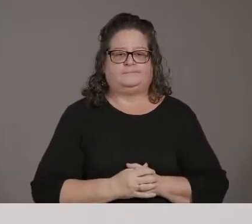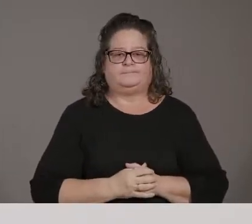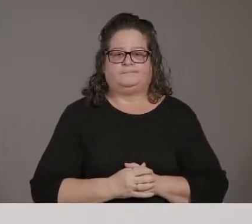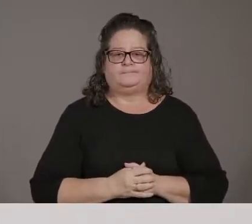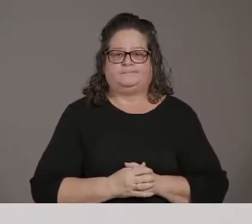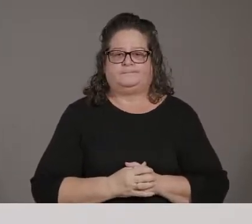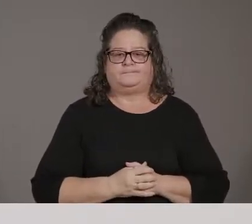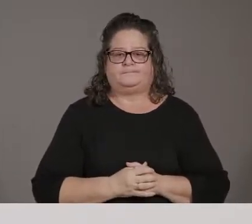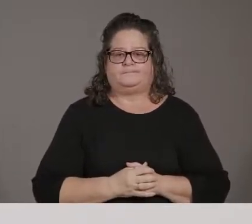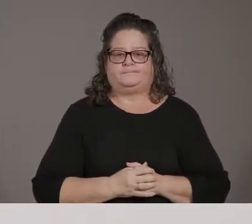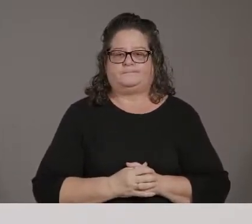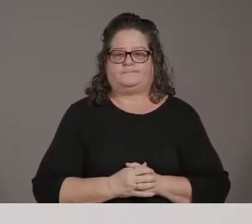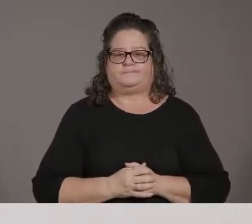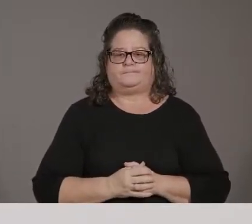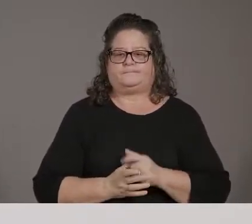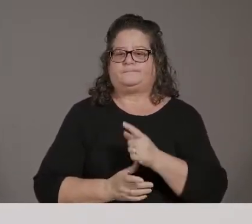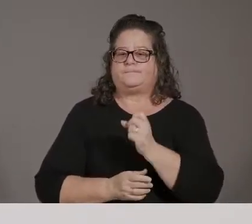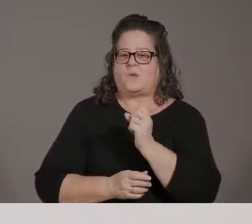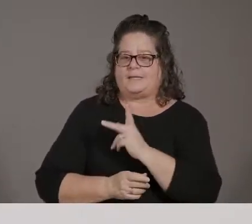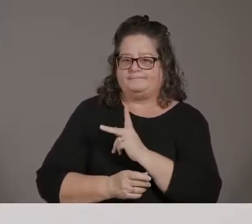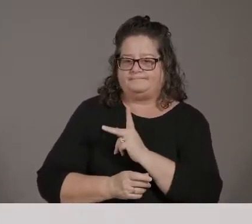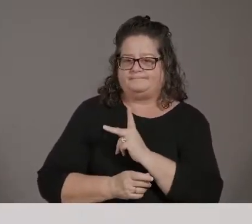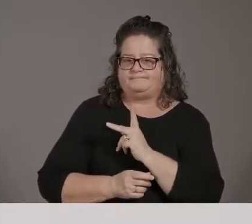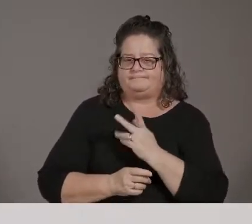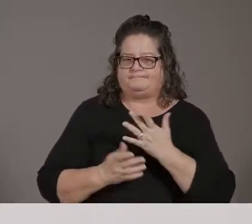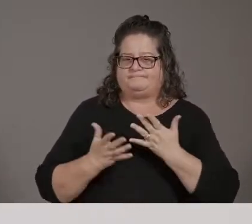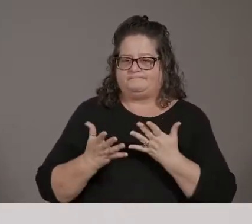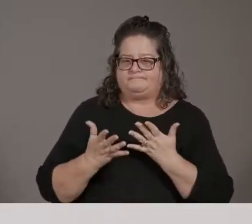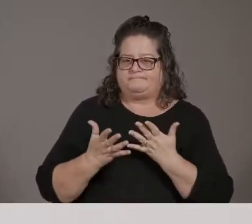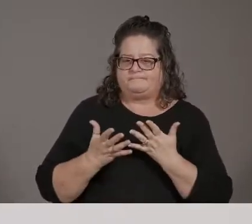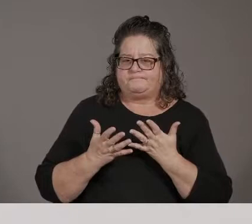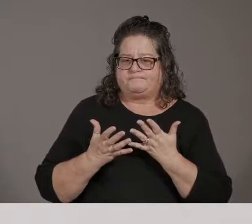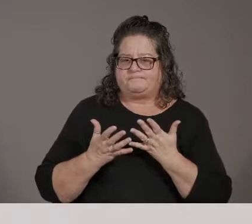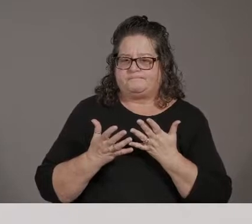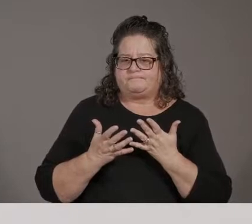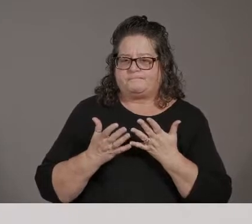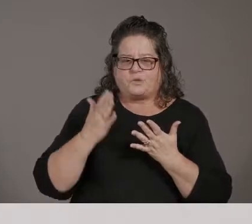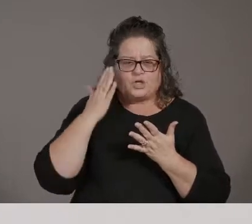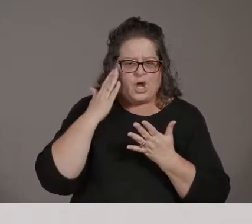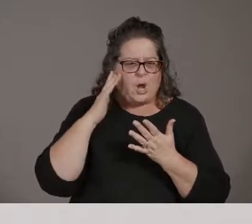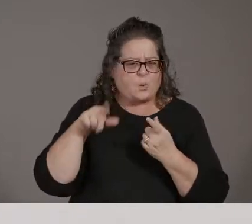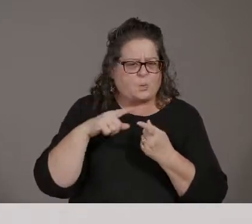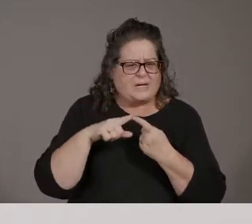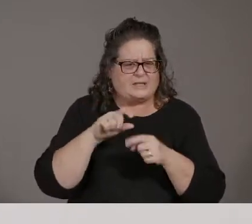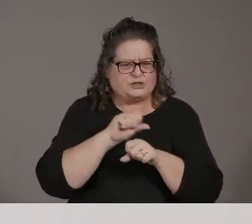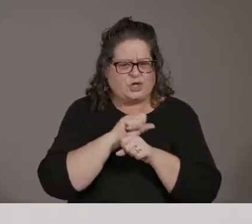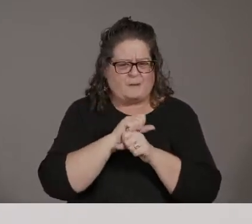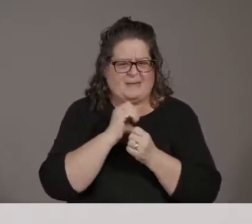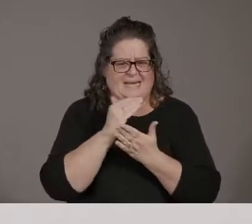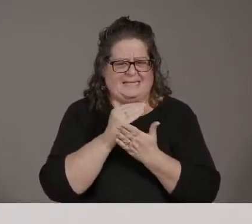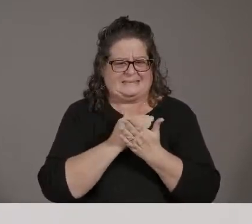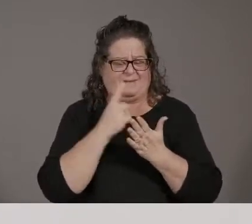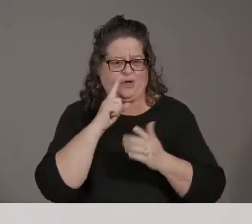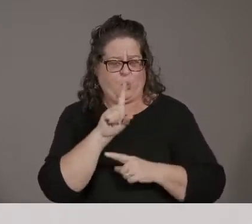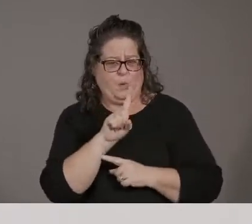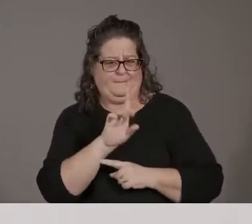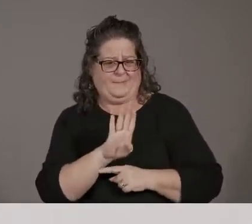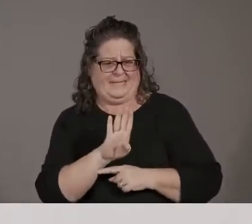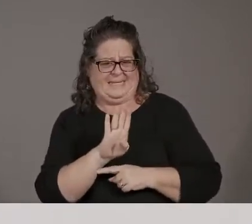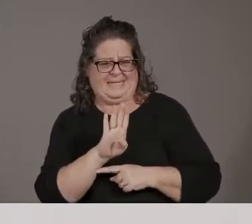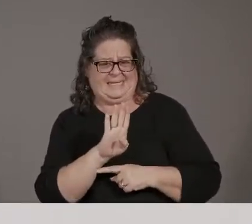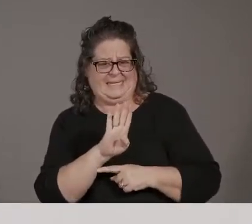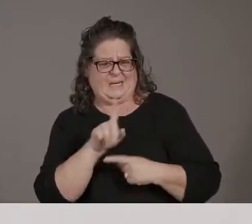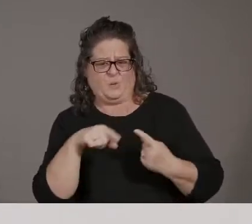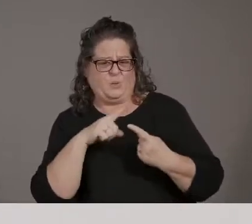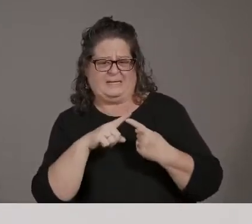Okay. And do you know when the, the checklist of what industries will be in 1B will be when people will know if they're in 1B?